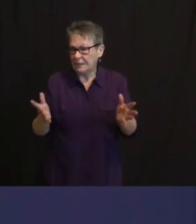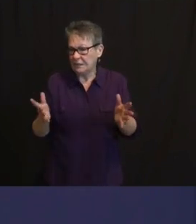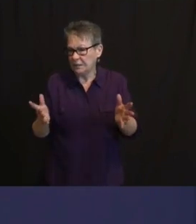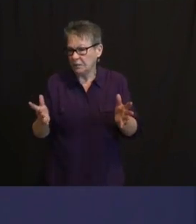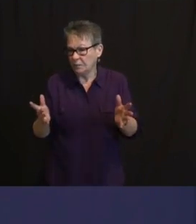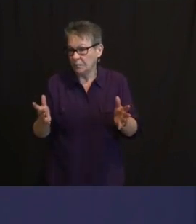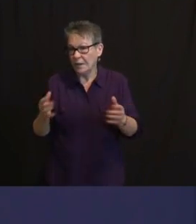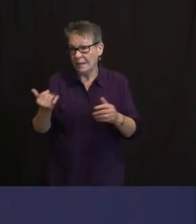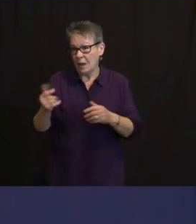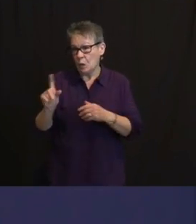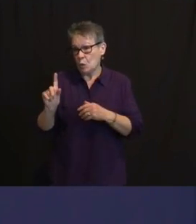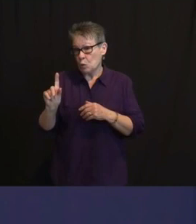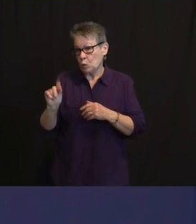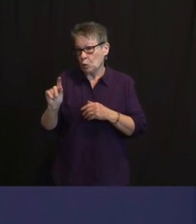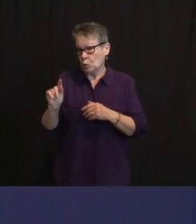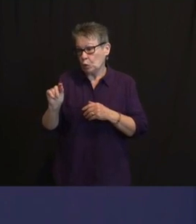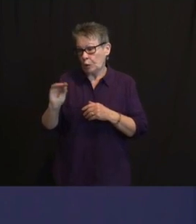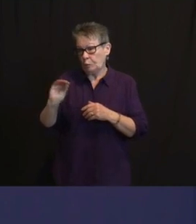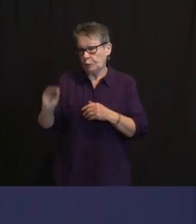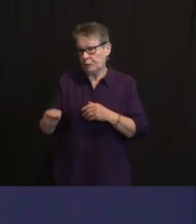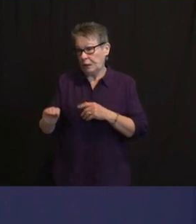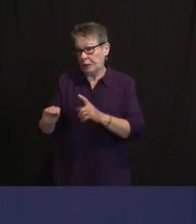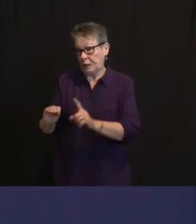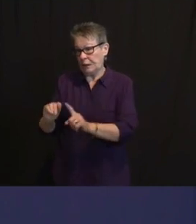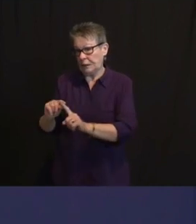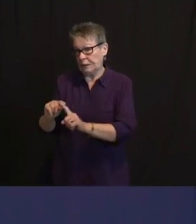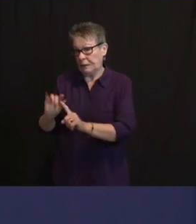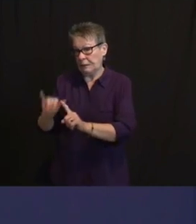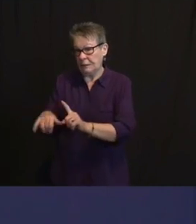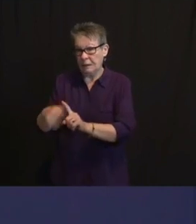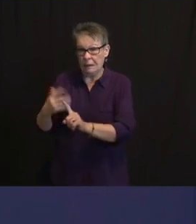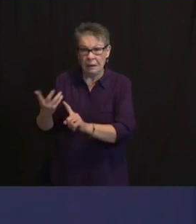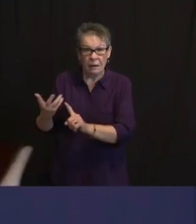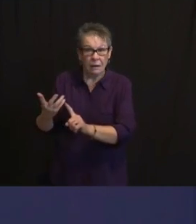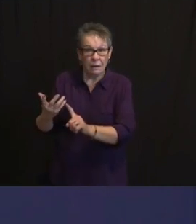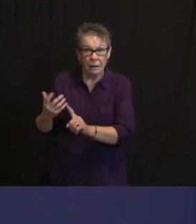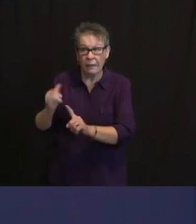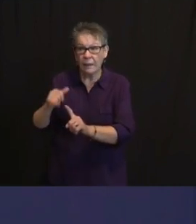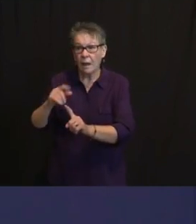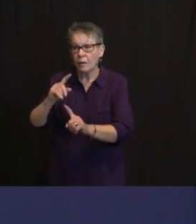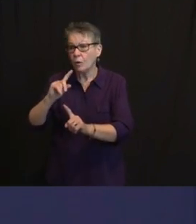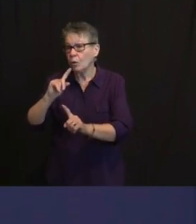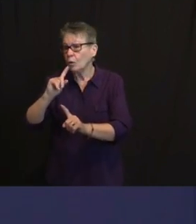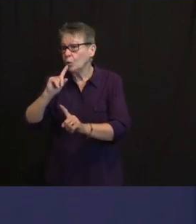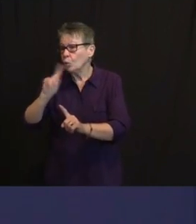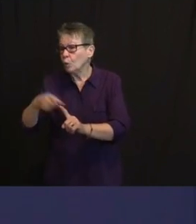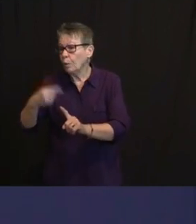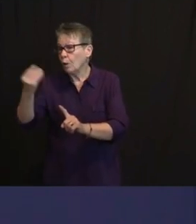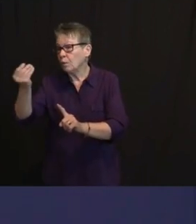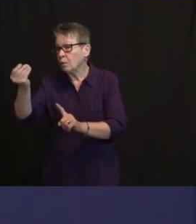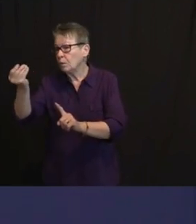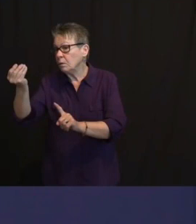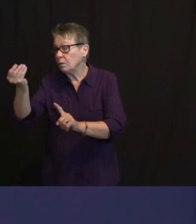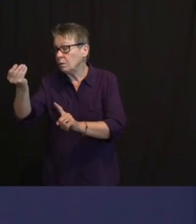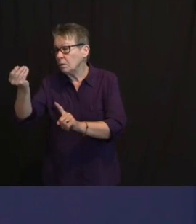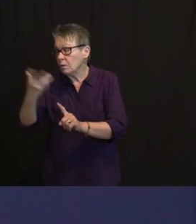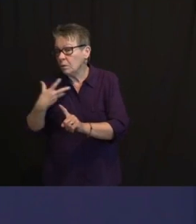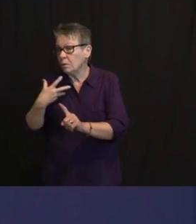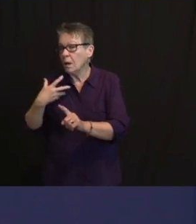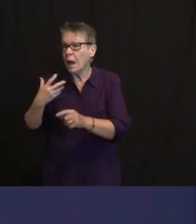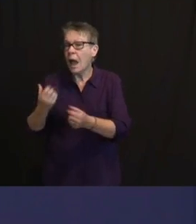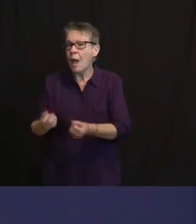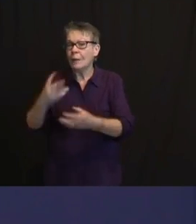SHARED, WHEN THEY REPORT, WE ASK EVERYONE TO REPORT WITHIN 24 TO 48 HOURS